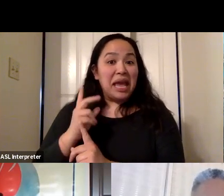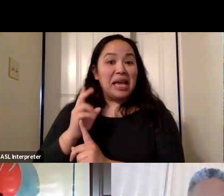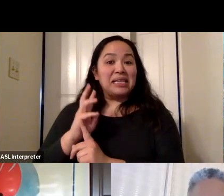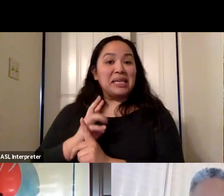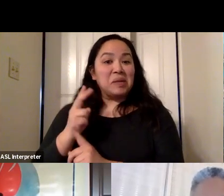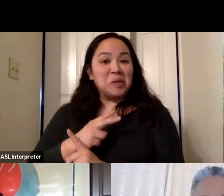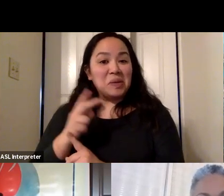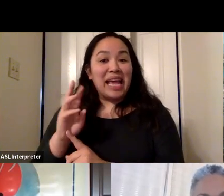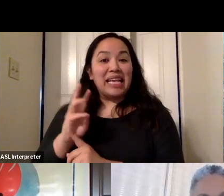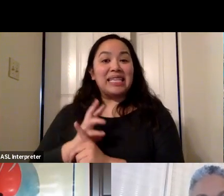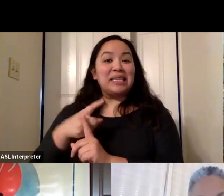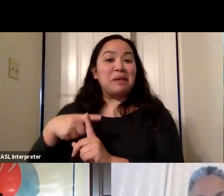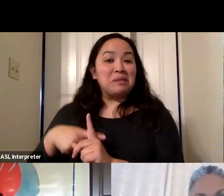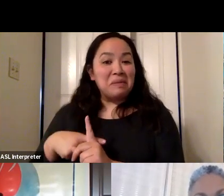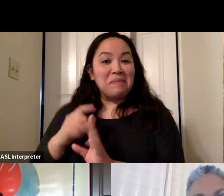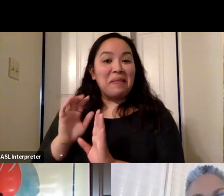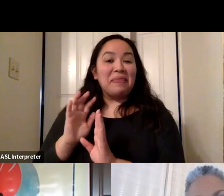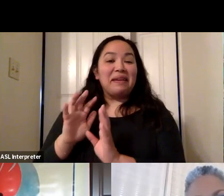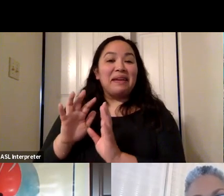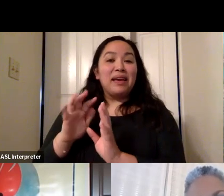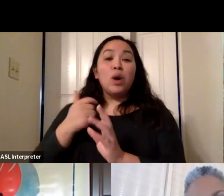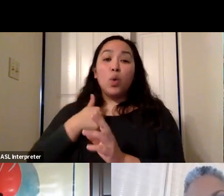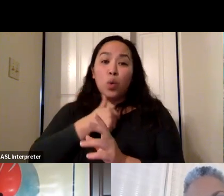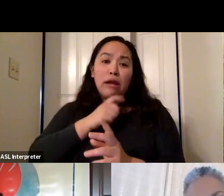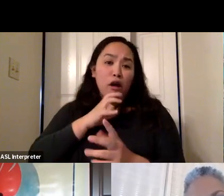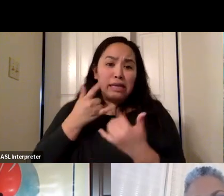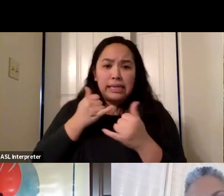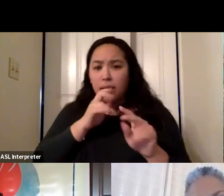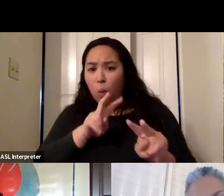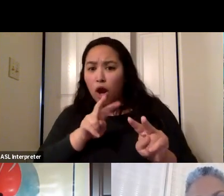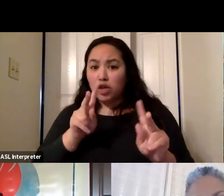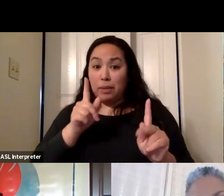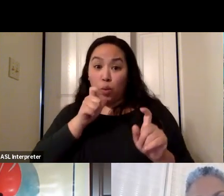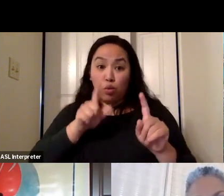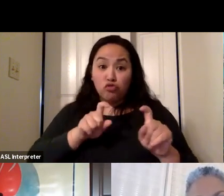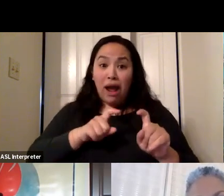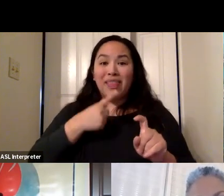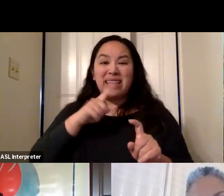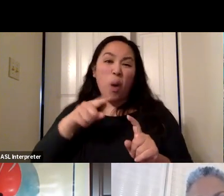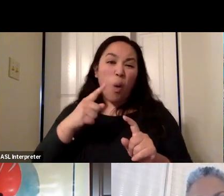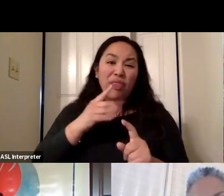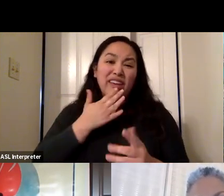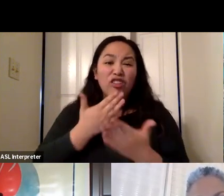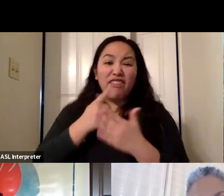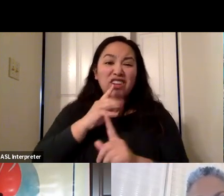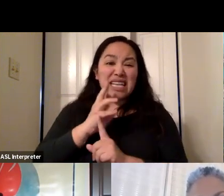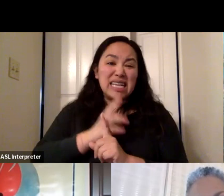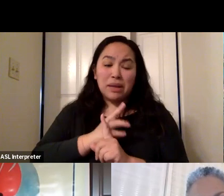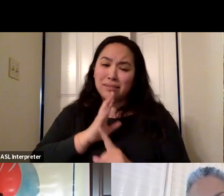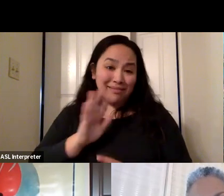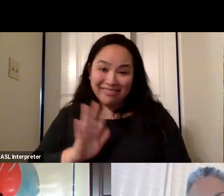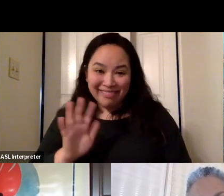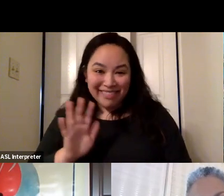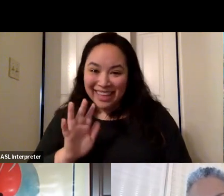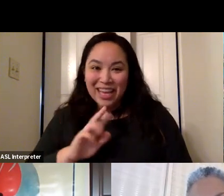eight months. So as more time goes, we can keep adding to that time frame because I do hear a lot of, well, it's only good for six months. OK, no, that's that's not it. It's that's